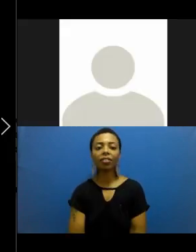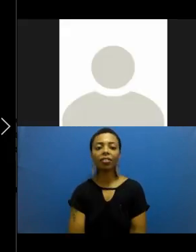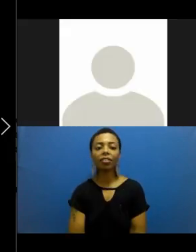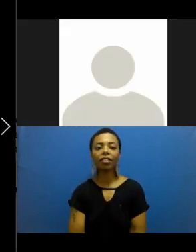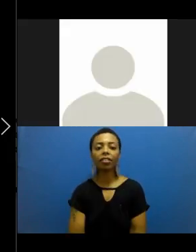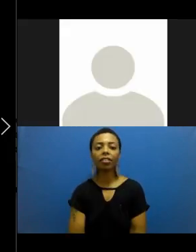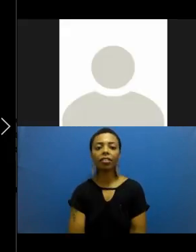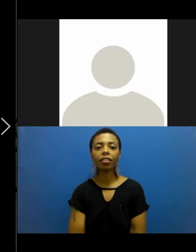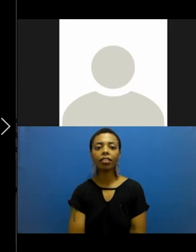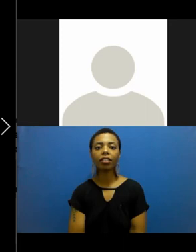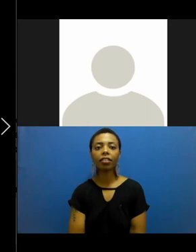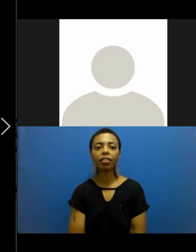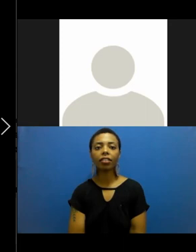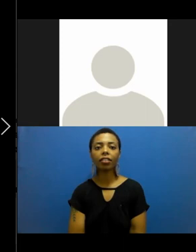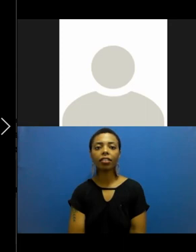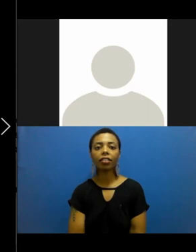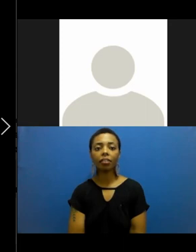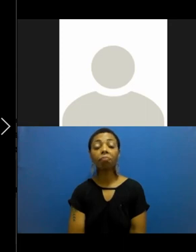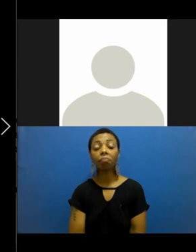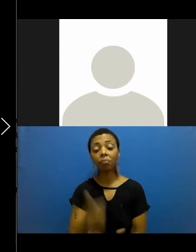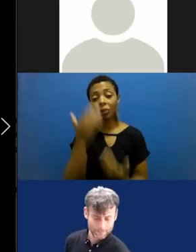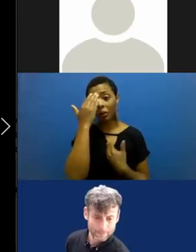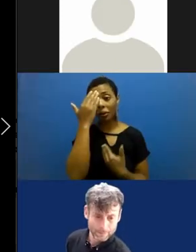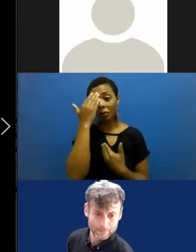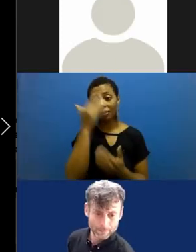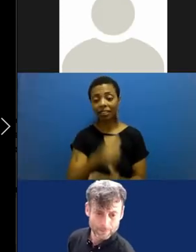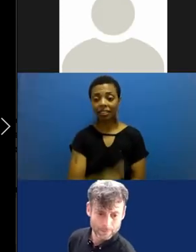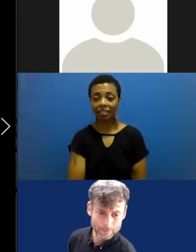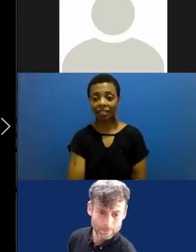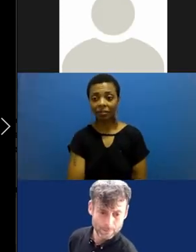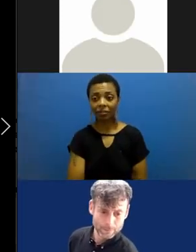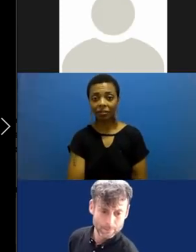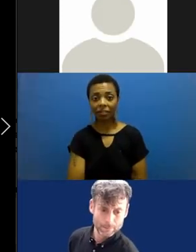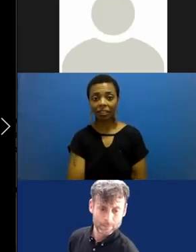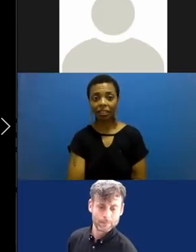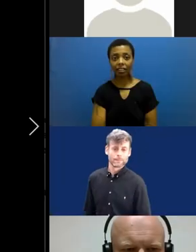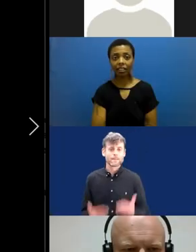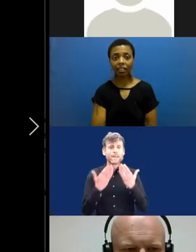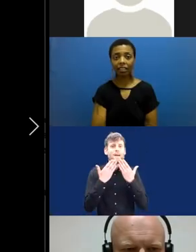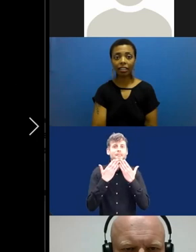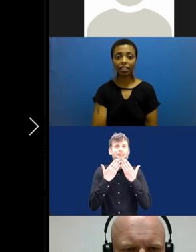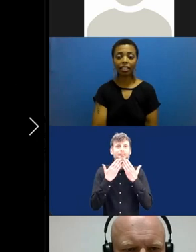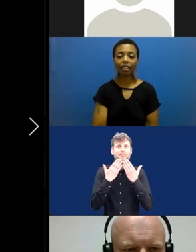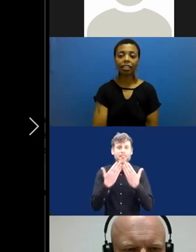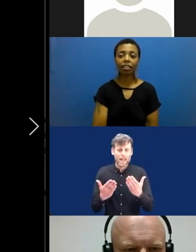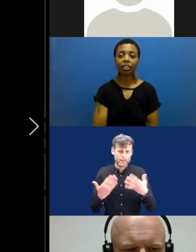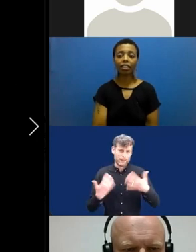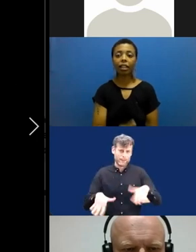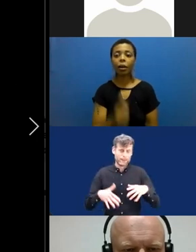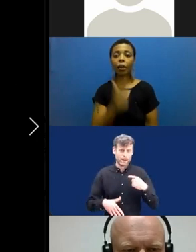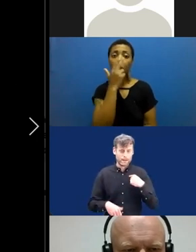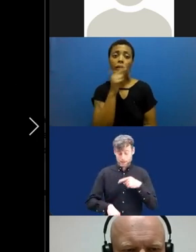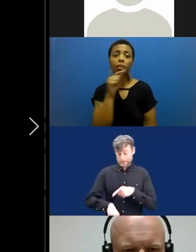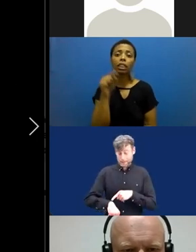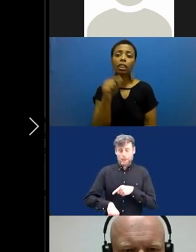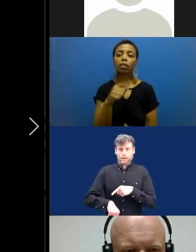Many thanks. I think we need to follow the time schedule here, so we start the